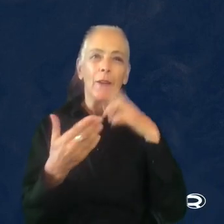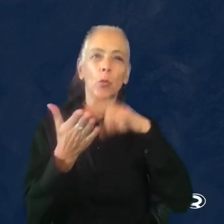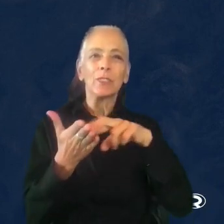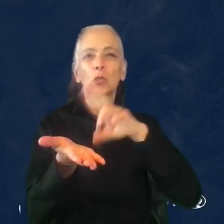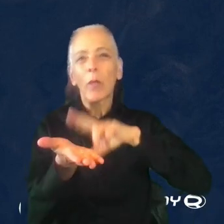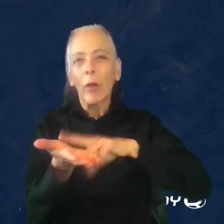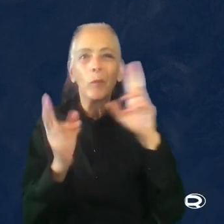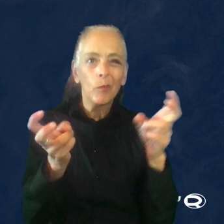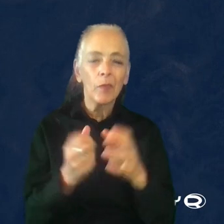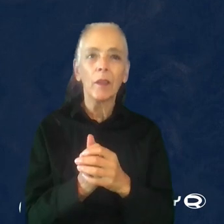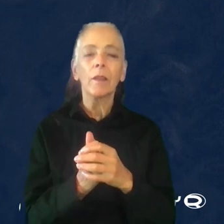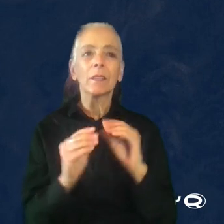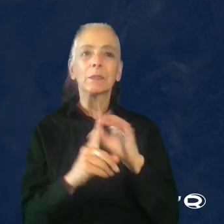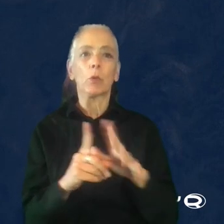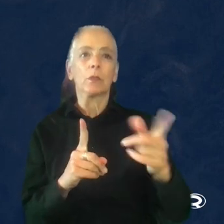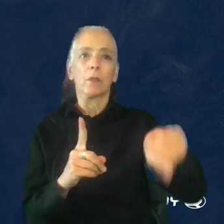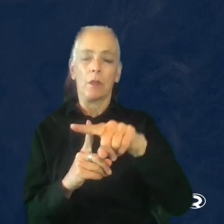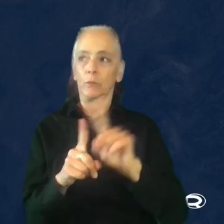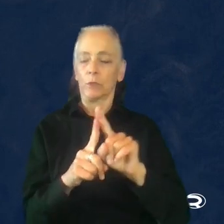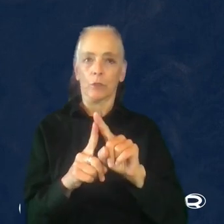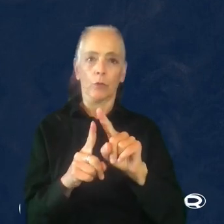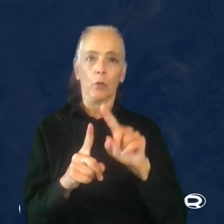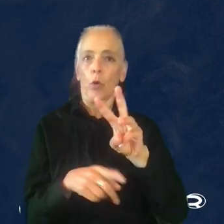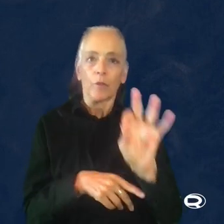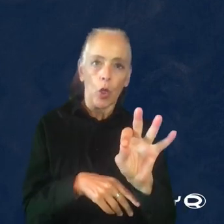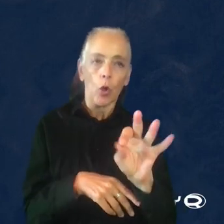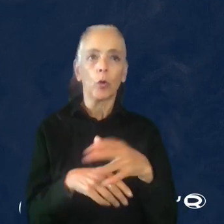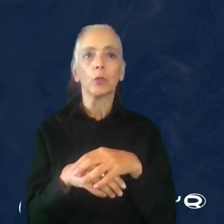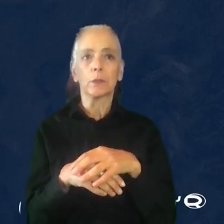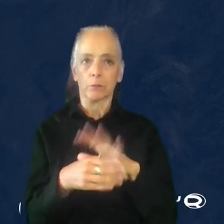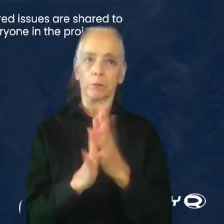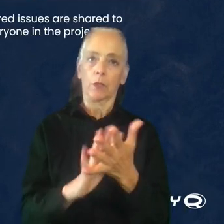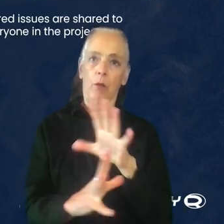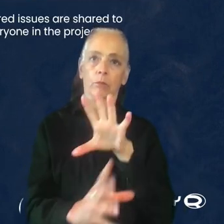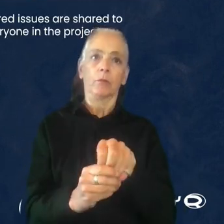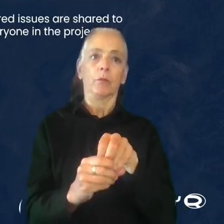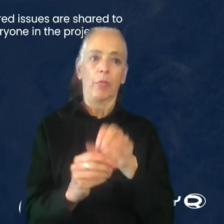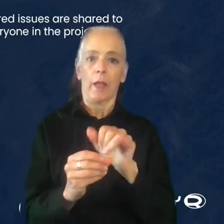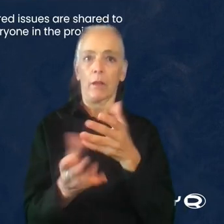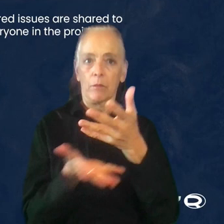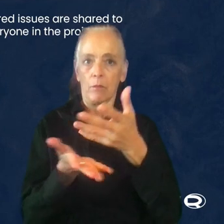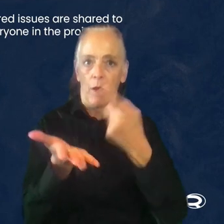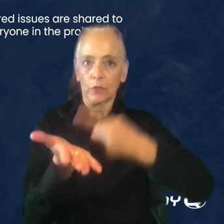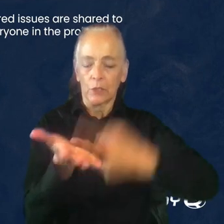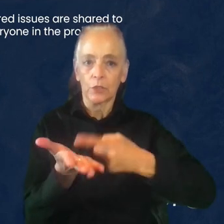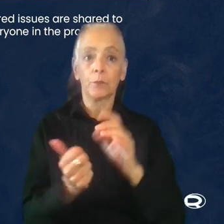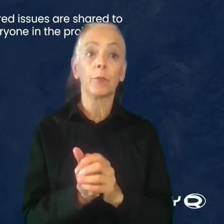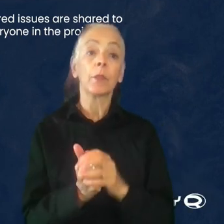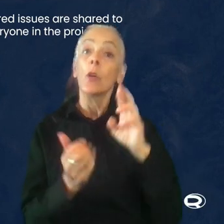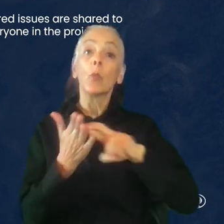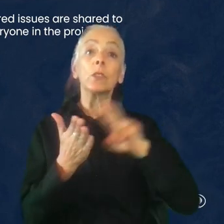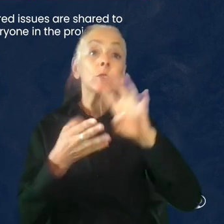them to different methods and workflows involved in research and start being part of the conversation. So how research was scheduled